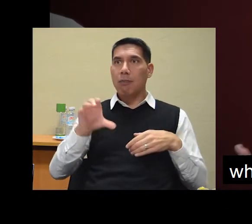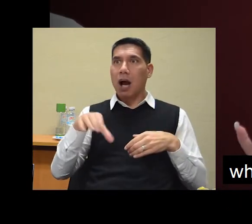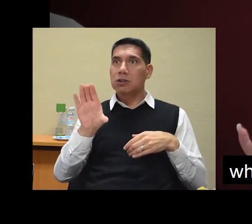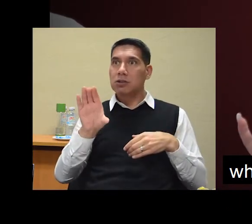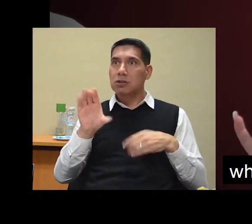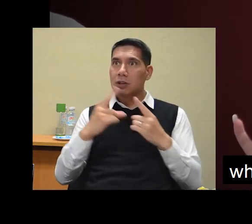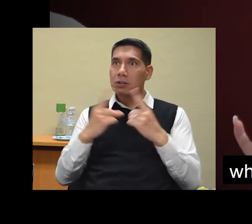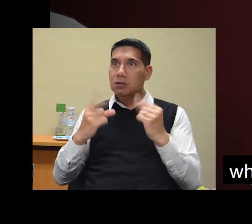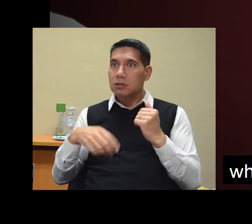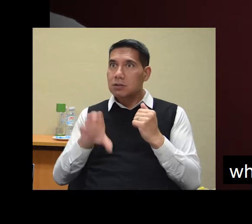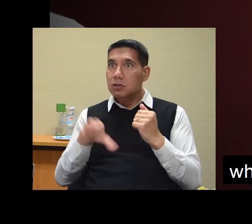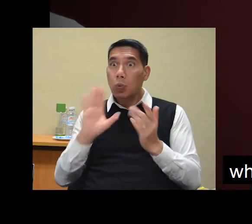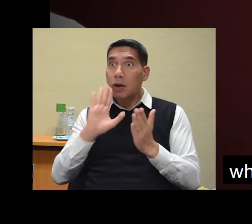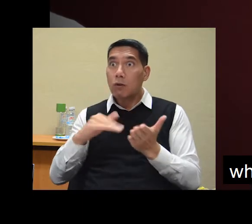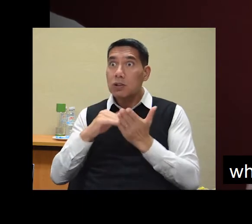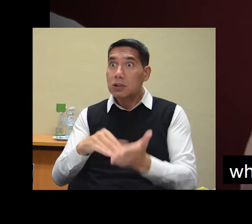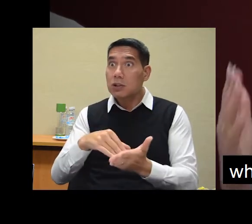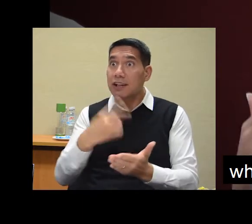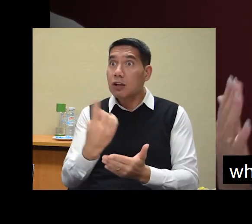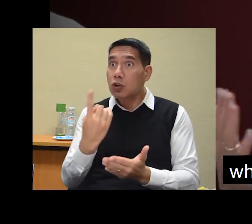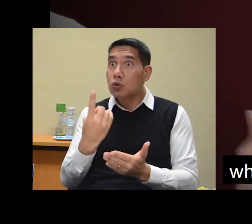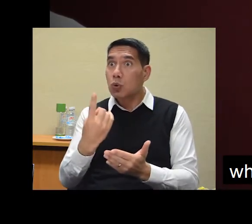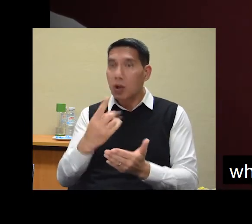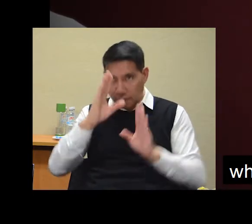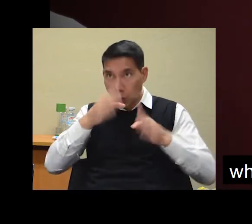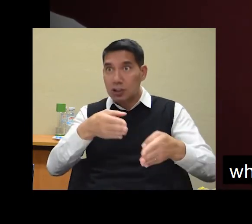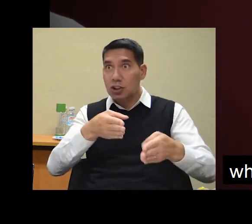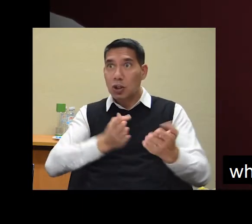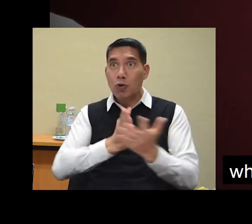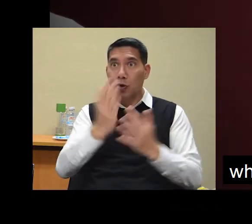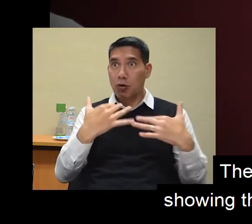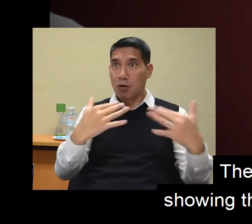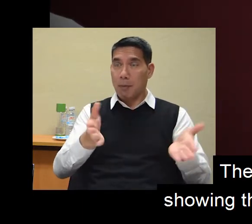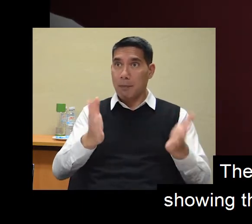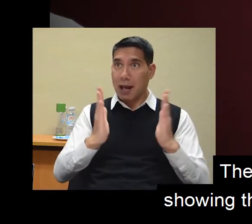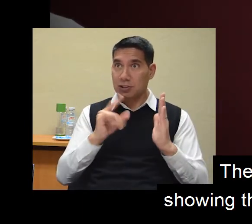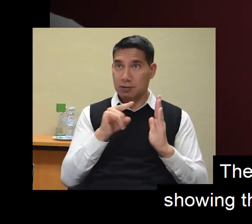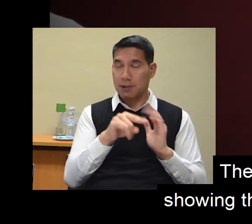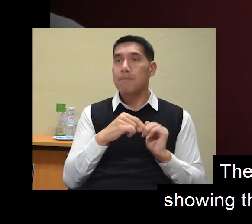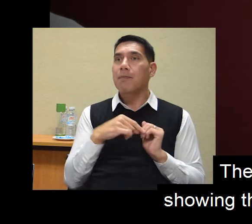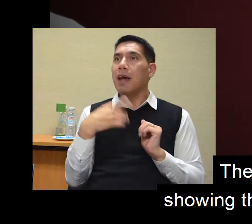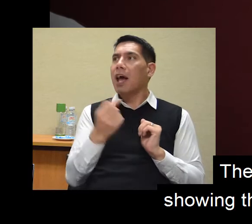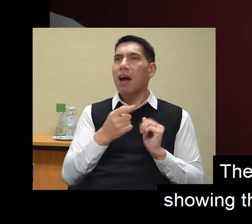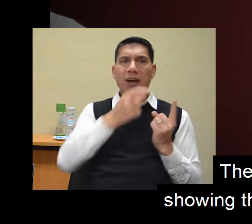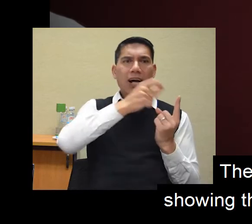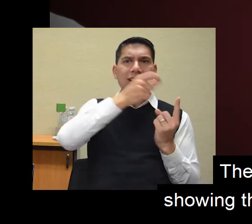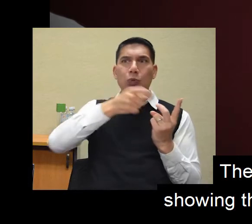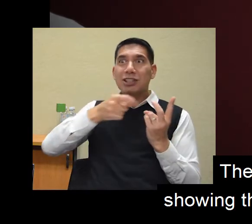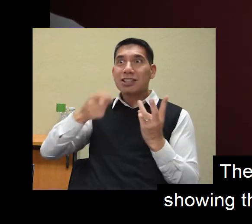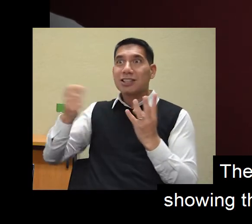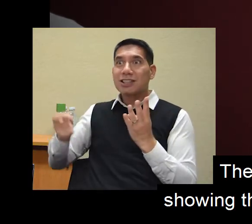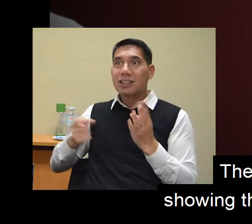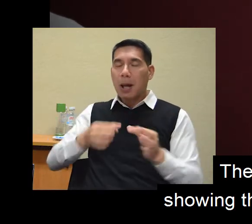which is wonderful to assist the individual to maintain focus throughout Mass. There is a sequence puzzle,